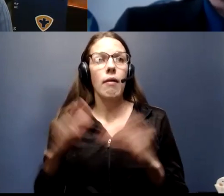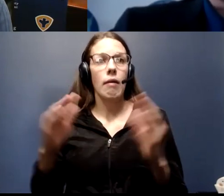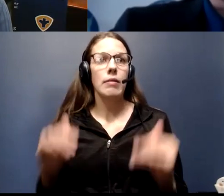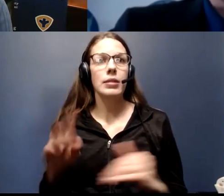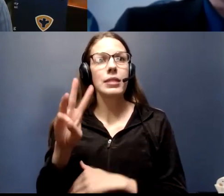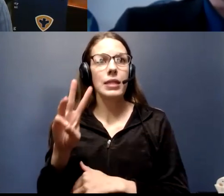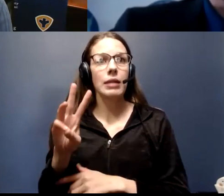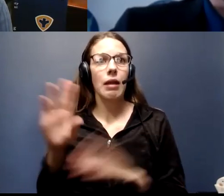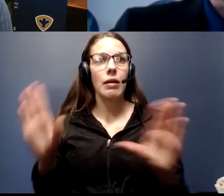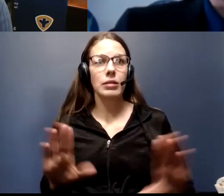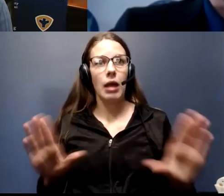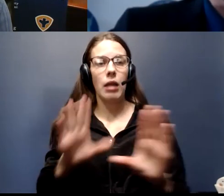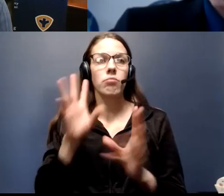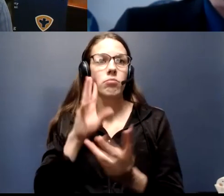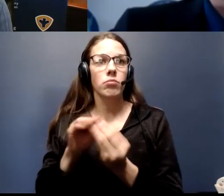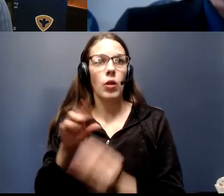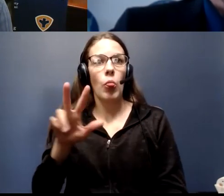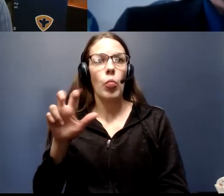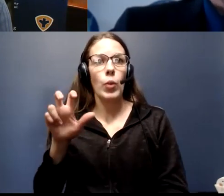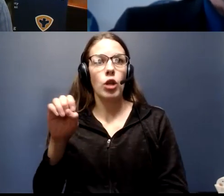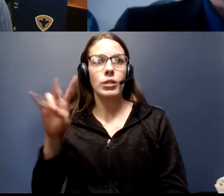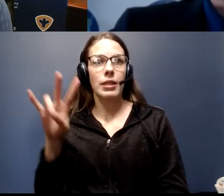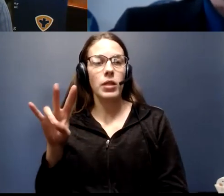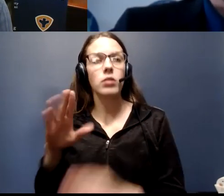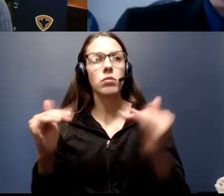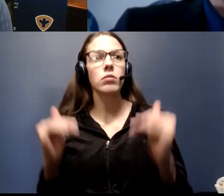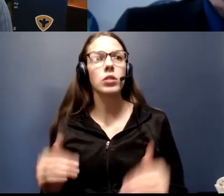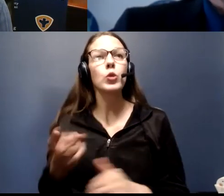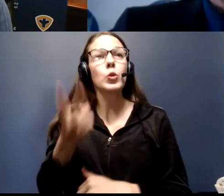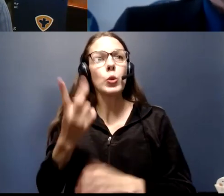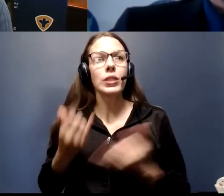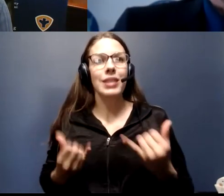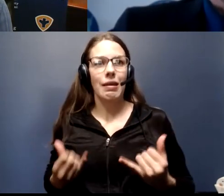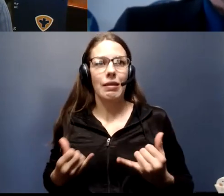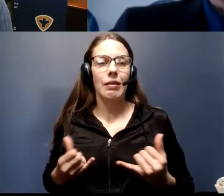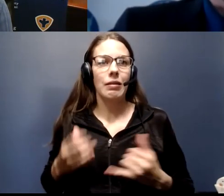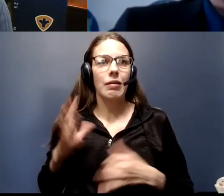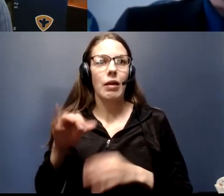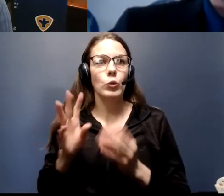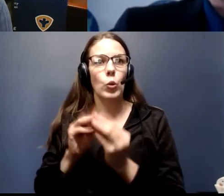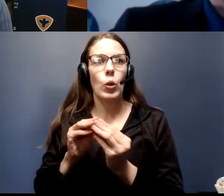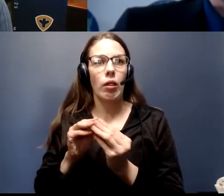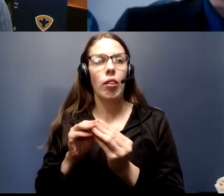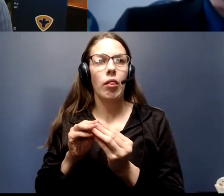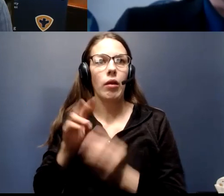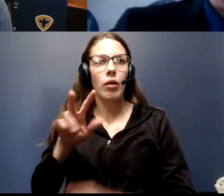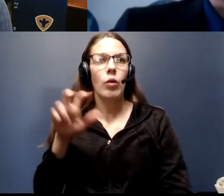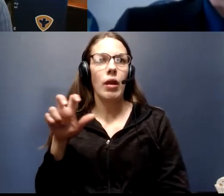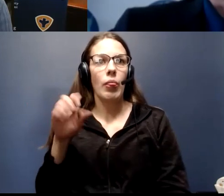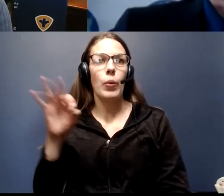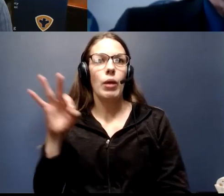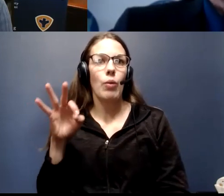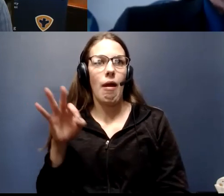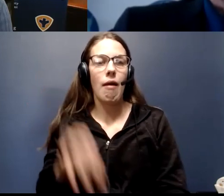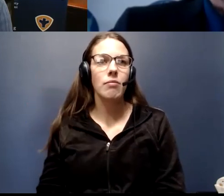on Sunday, brought it to 307. And two today, makes our total 309.